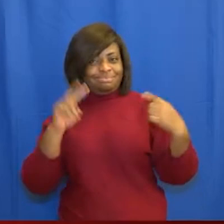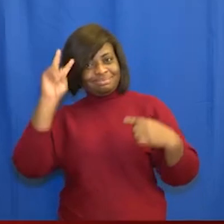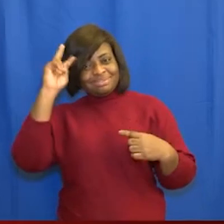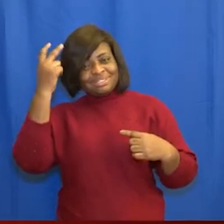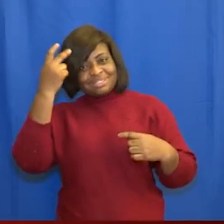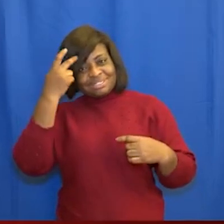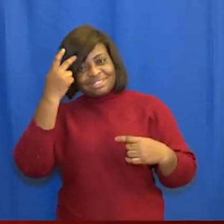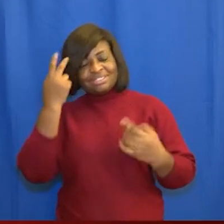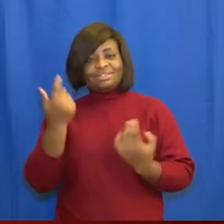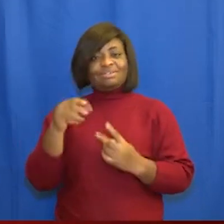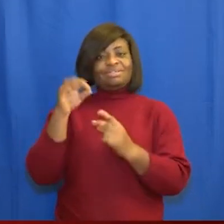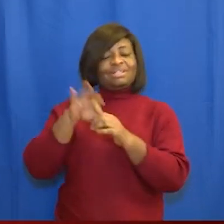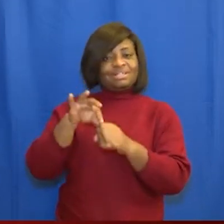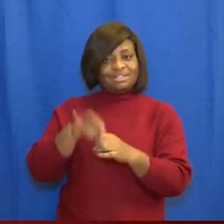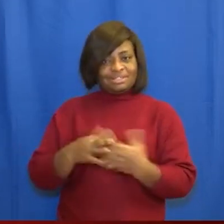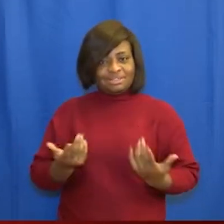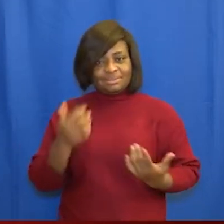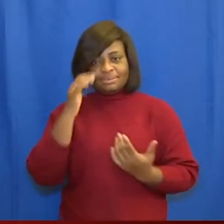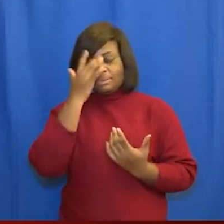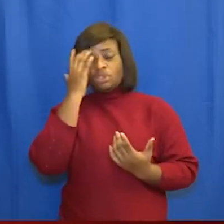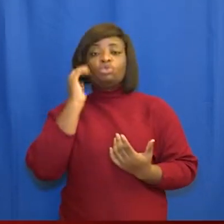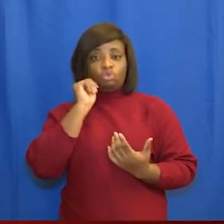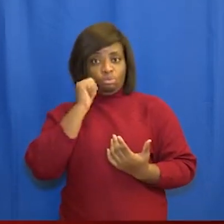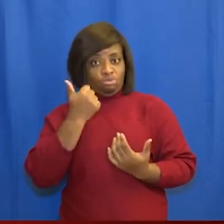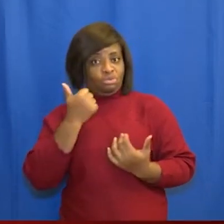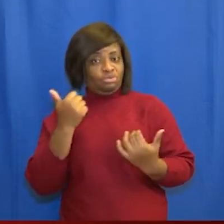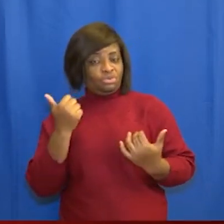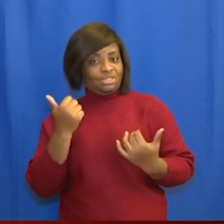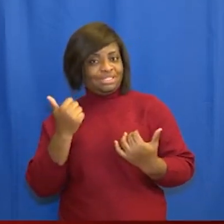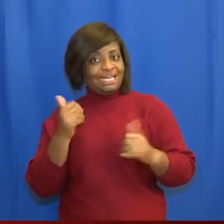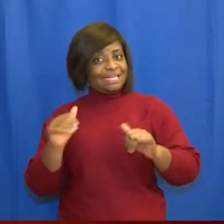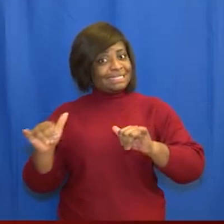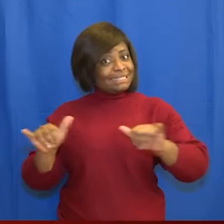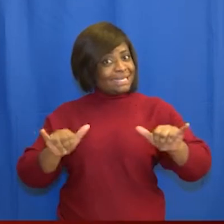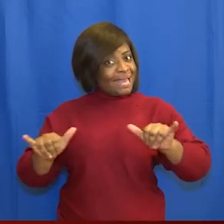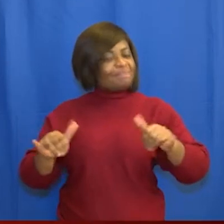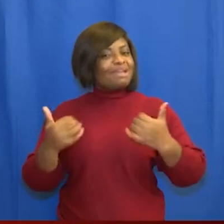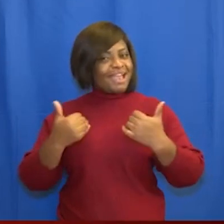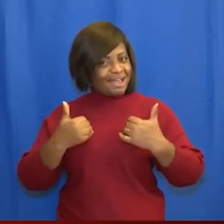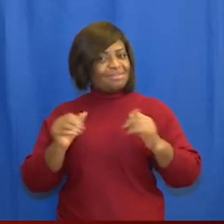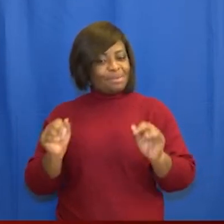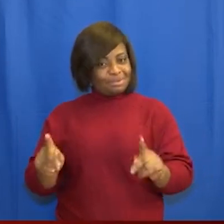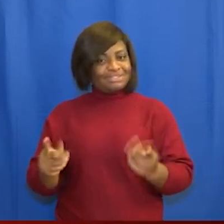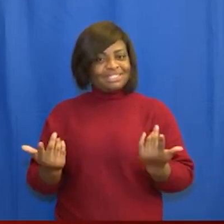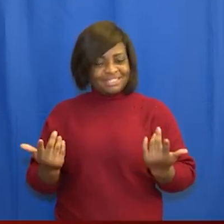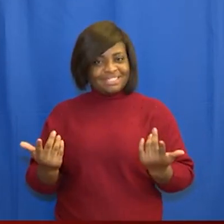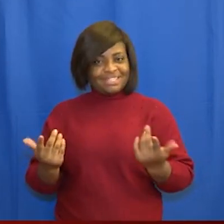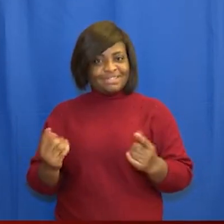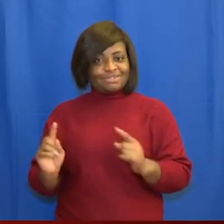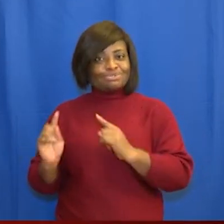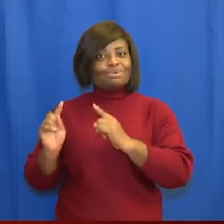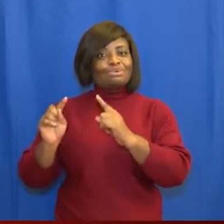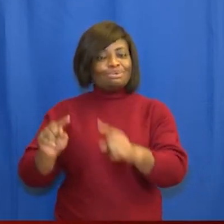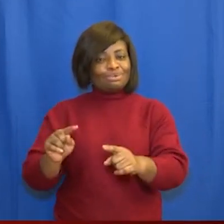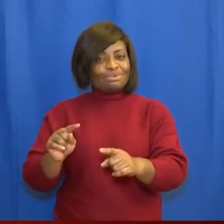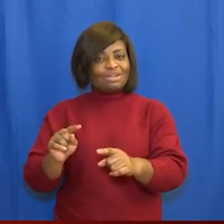the outcome of an election tomorrow we have yet another opportunity to deepen